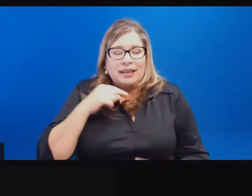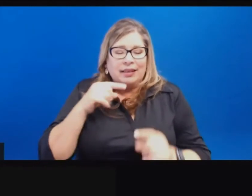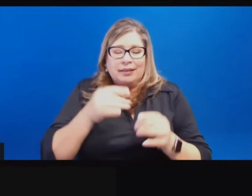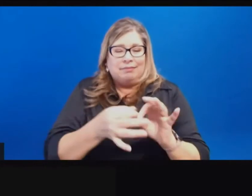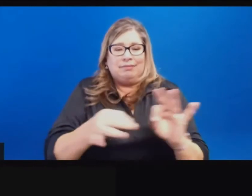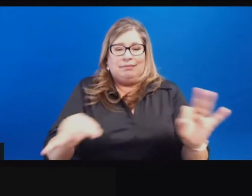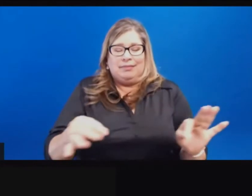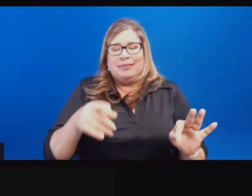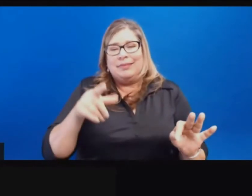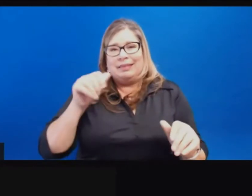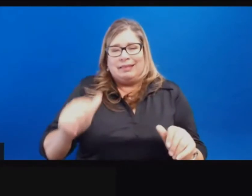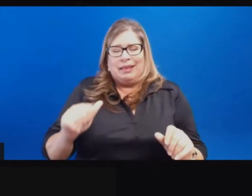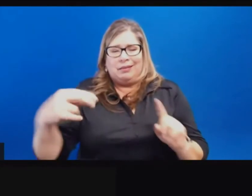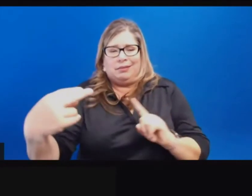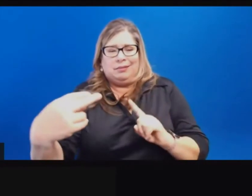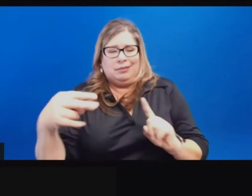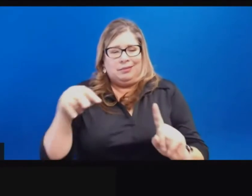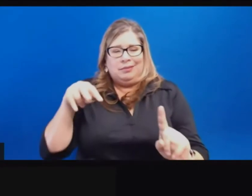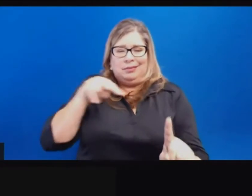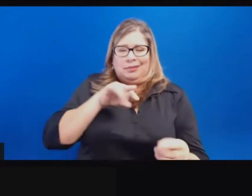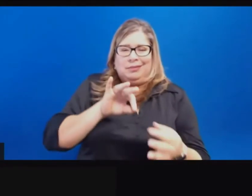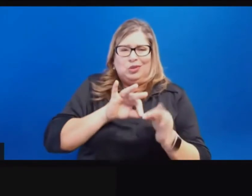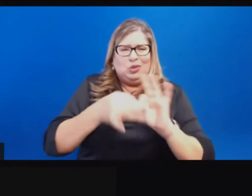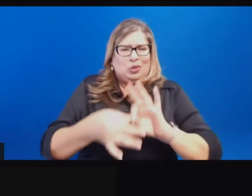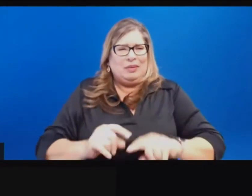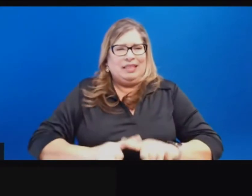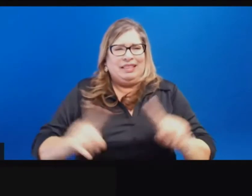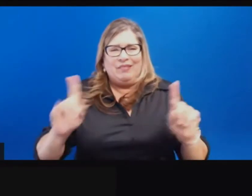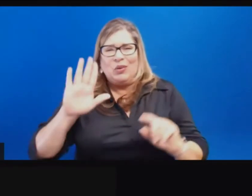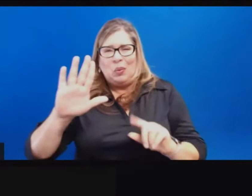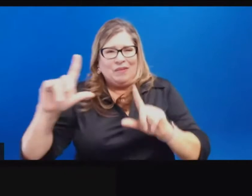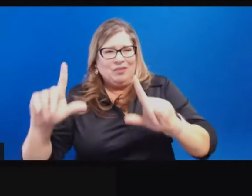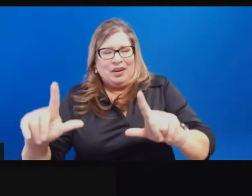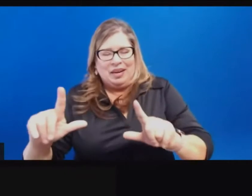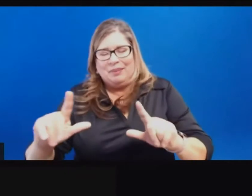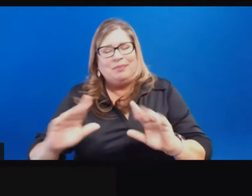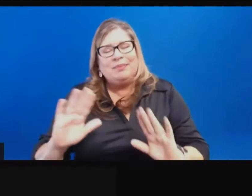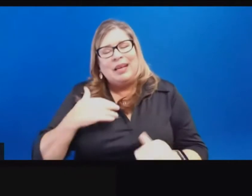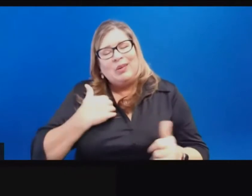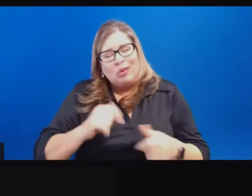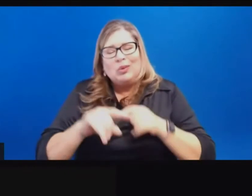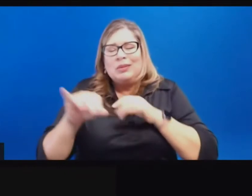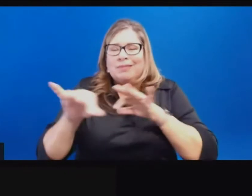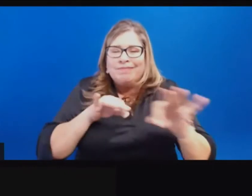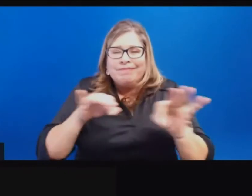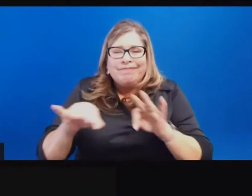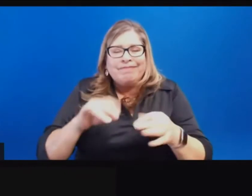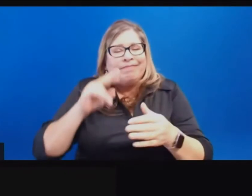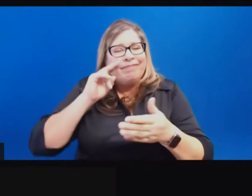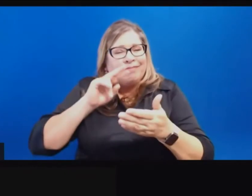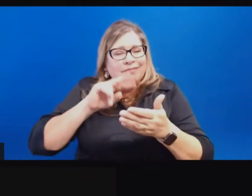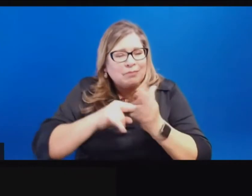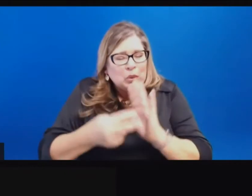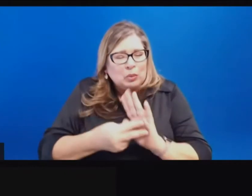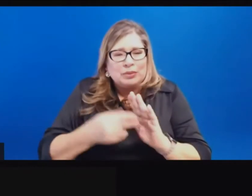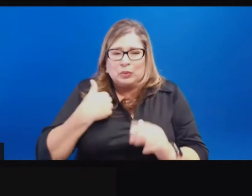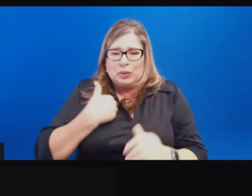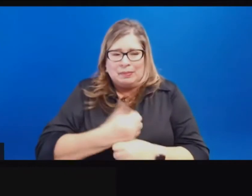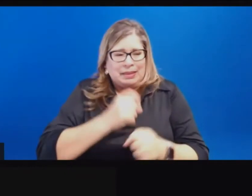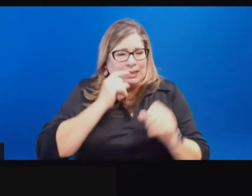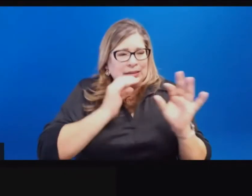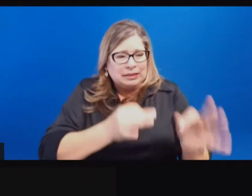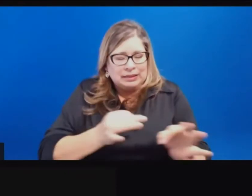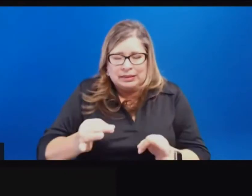interpreted differently, my goal is always to try to communicate exactly the purpose of a decision or the